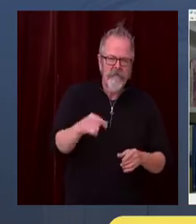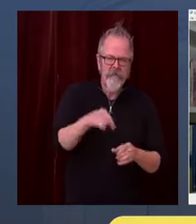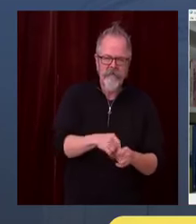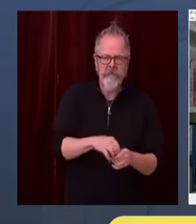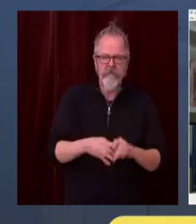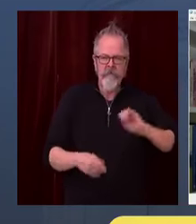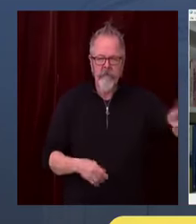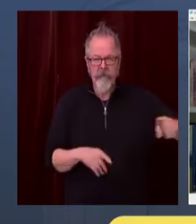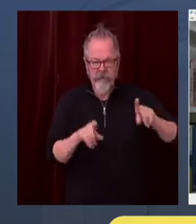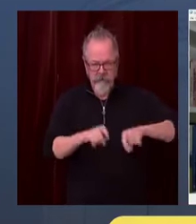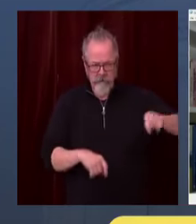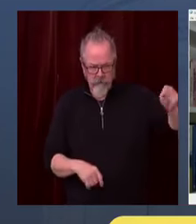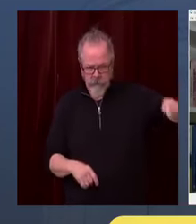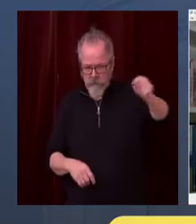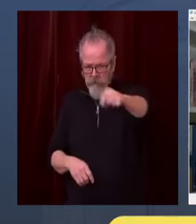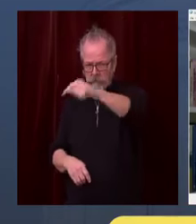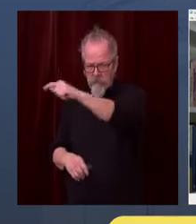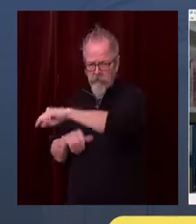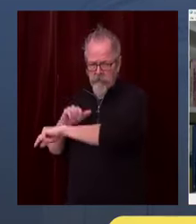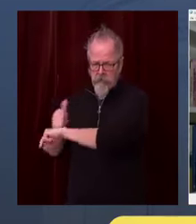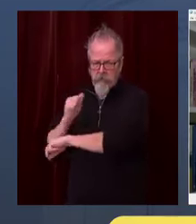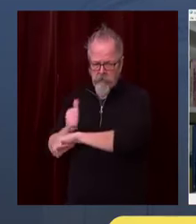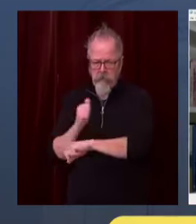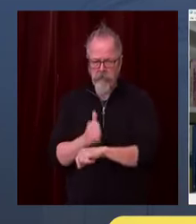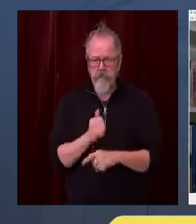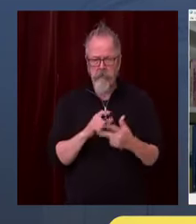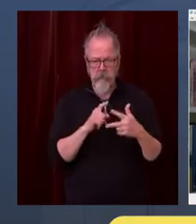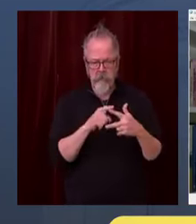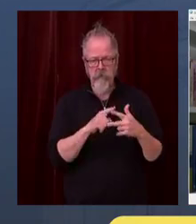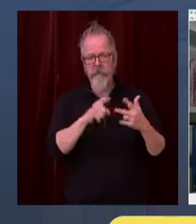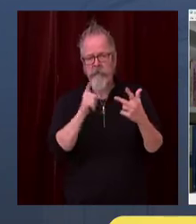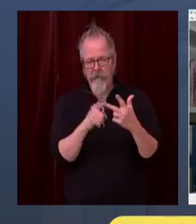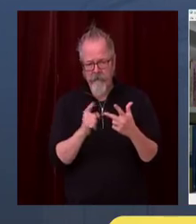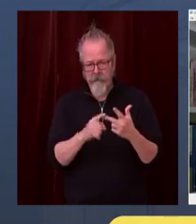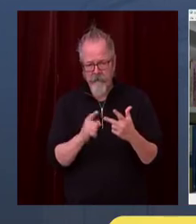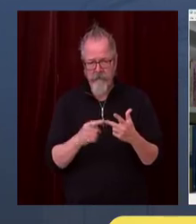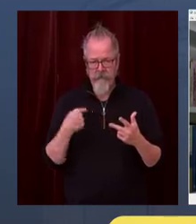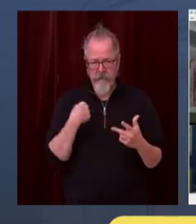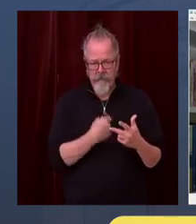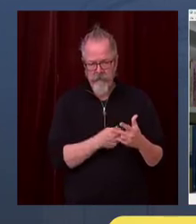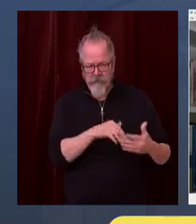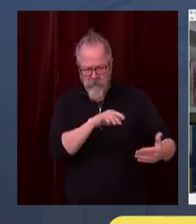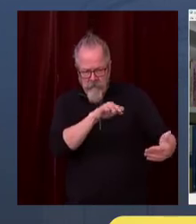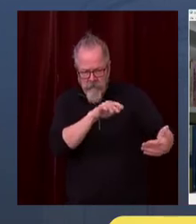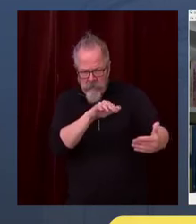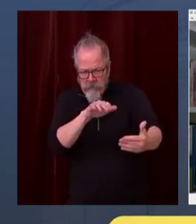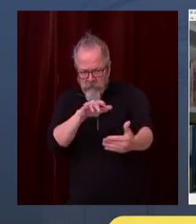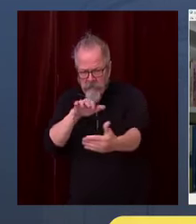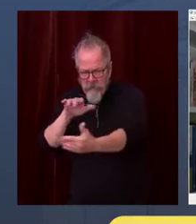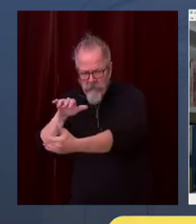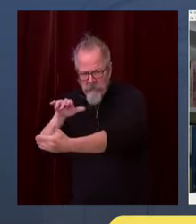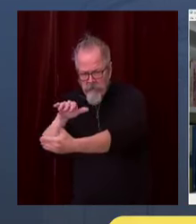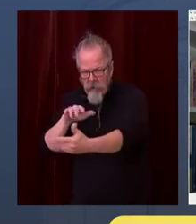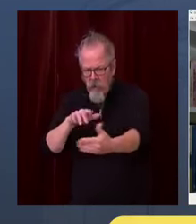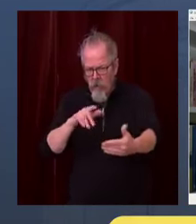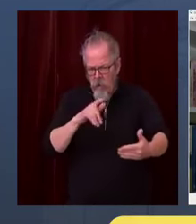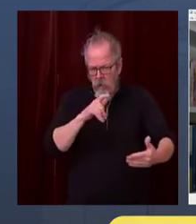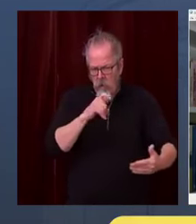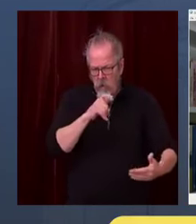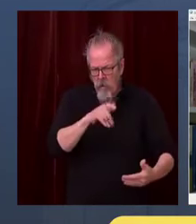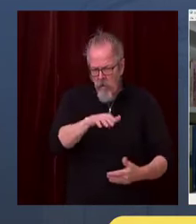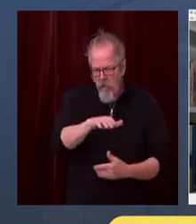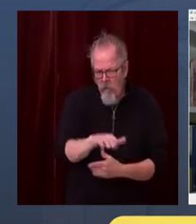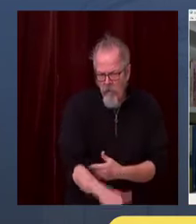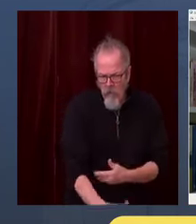isolate or quarantine because of coronavirus. But that may not be a viable option for them financially.